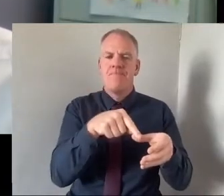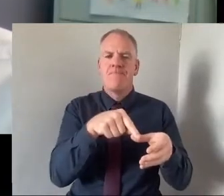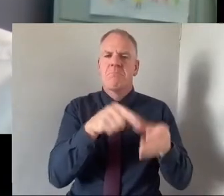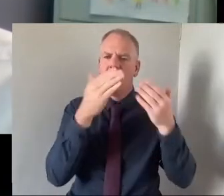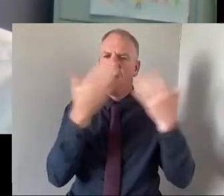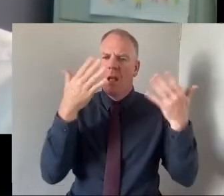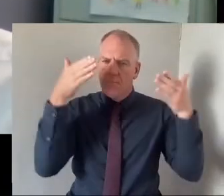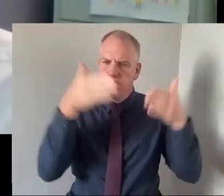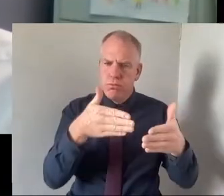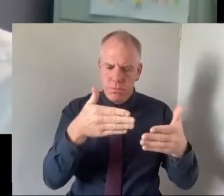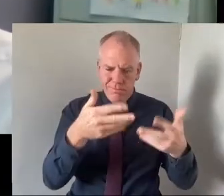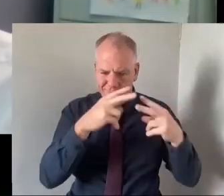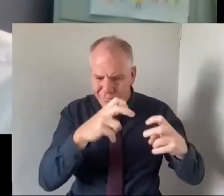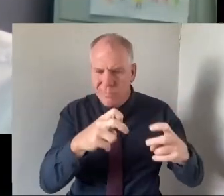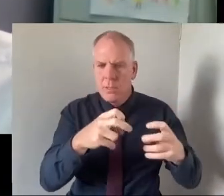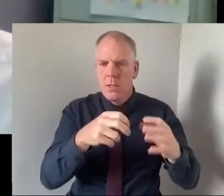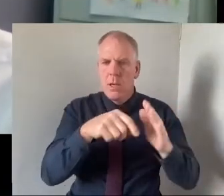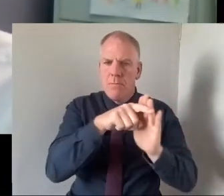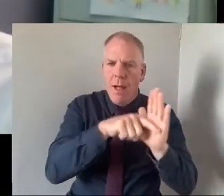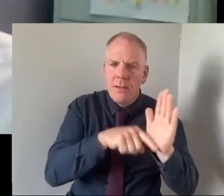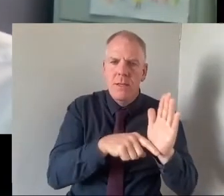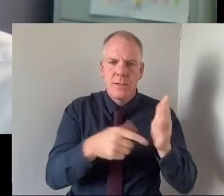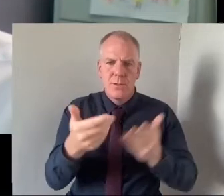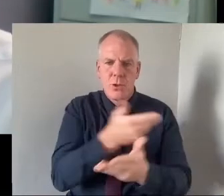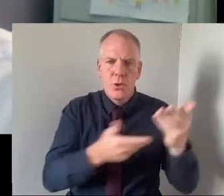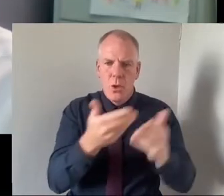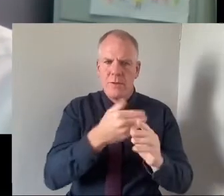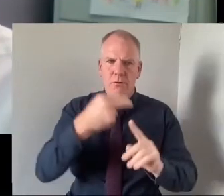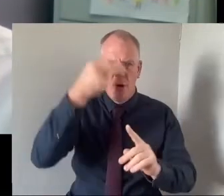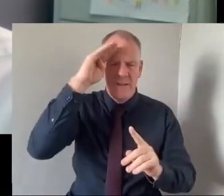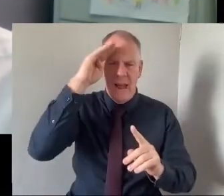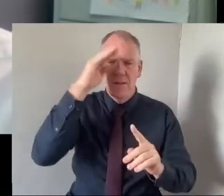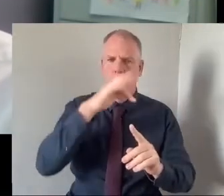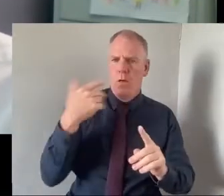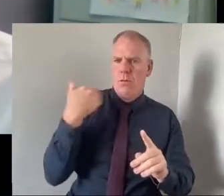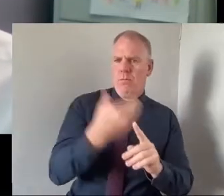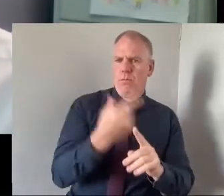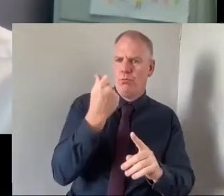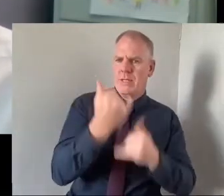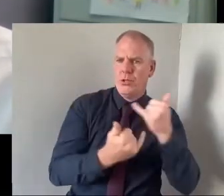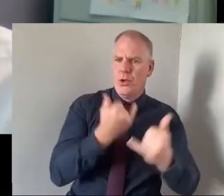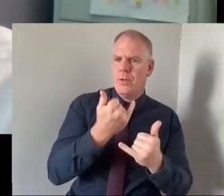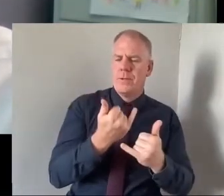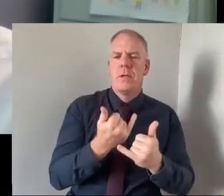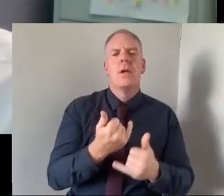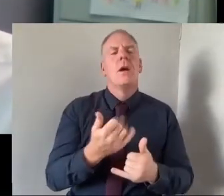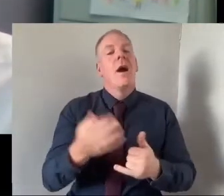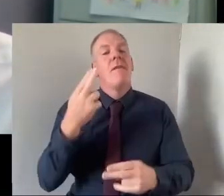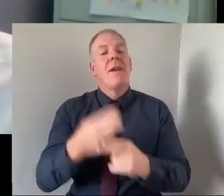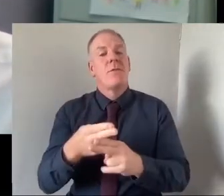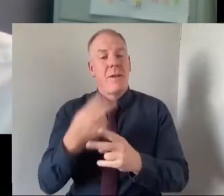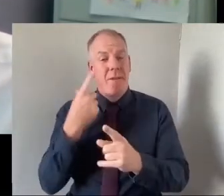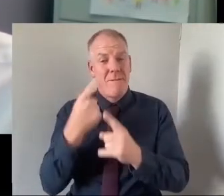on that in terms of policy and discussion in Northern Ireland over recent years. But actually what we discovered very quickly